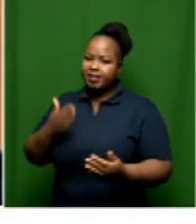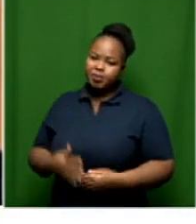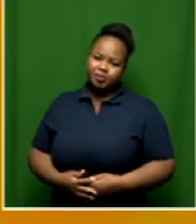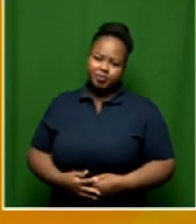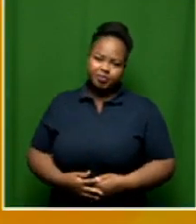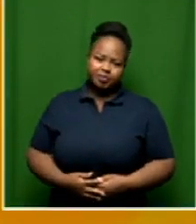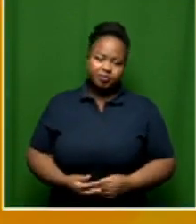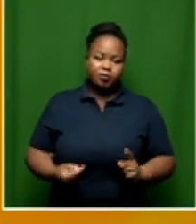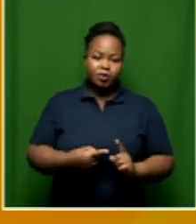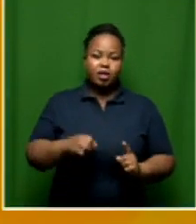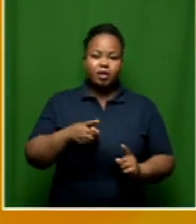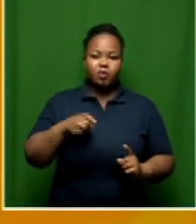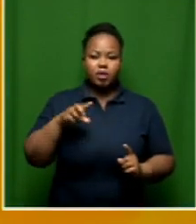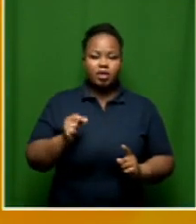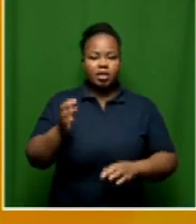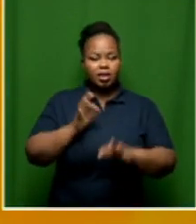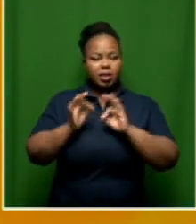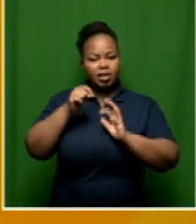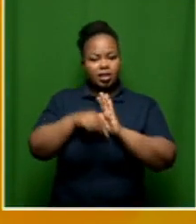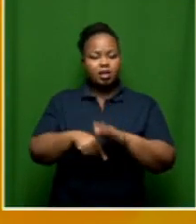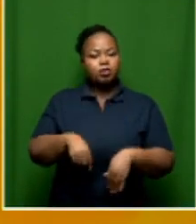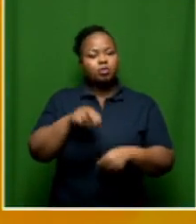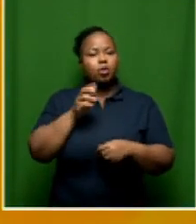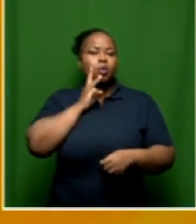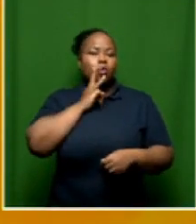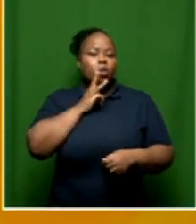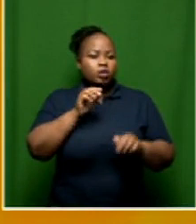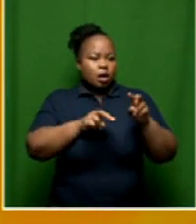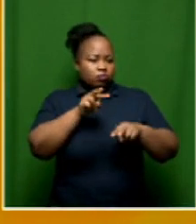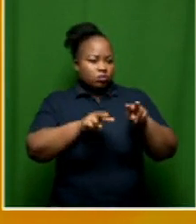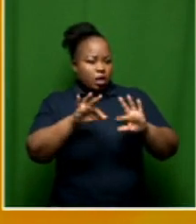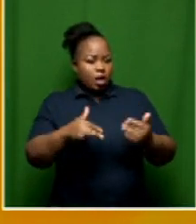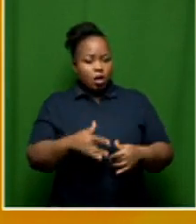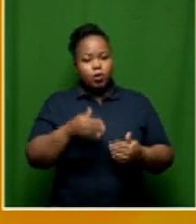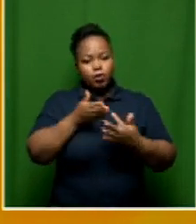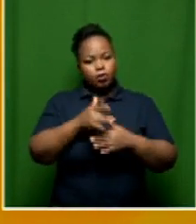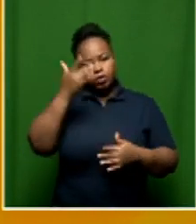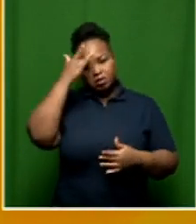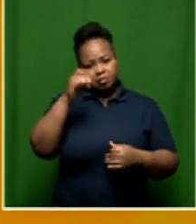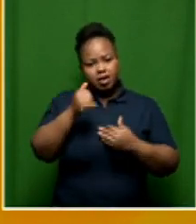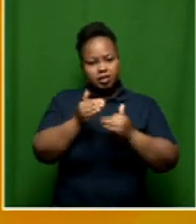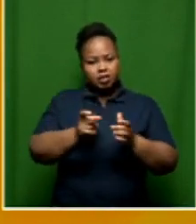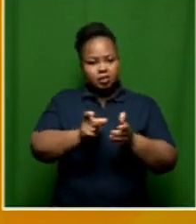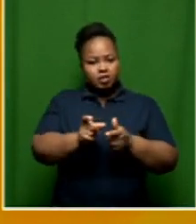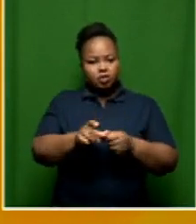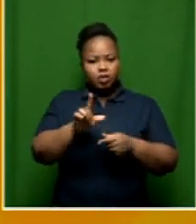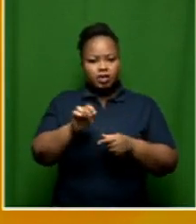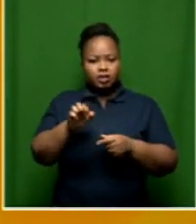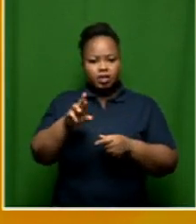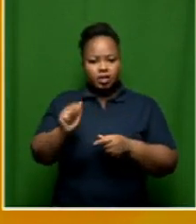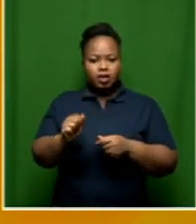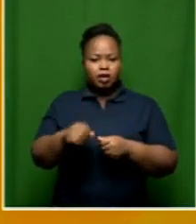me. Well, that was Edwin Sibia talking to us about monitoring water usage through smart meters as well as the Lysira Tech